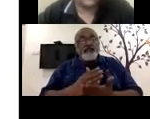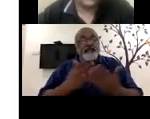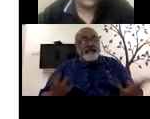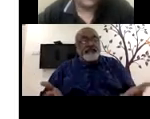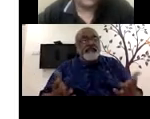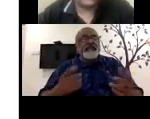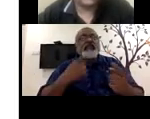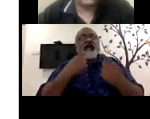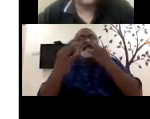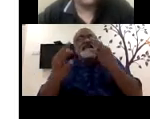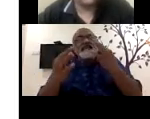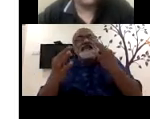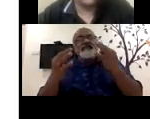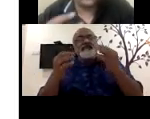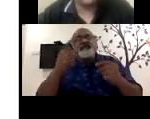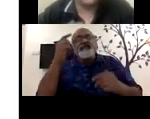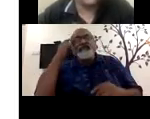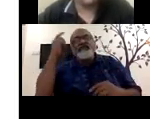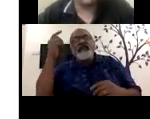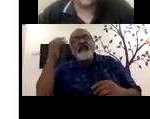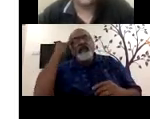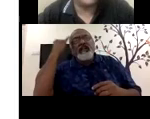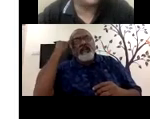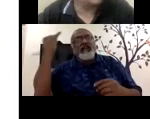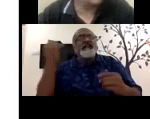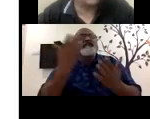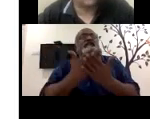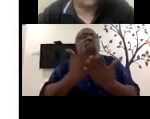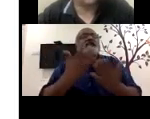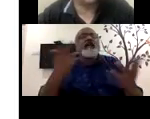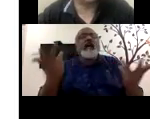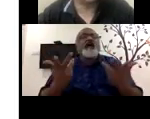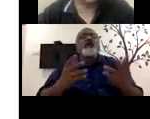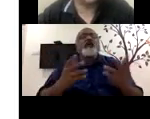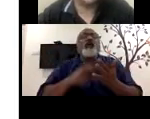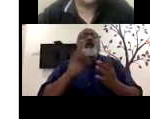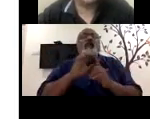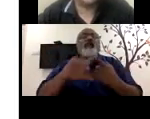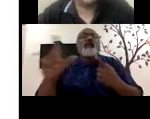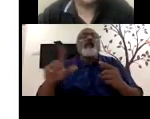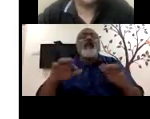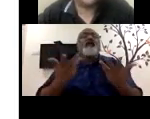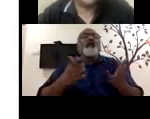question. Do, would you have, any of you have any suggestions of what could these models be